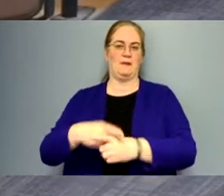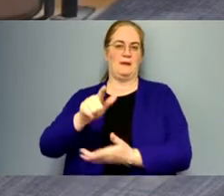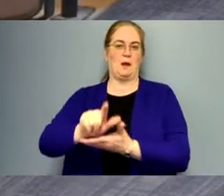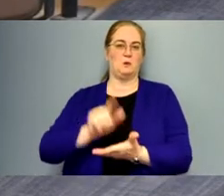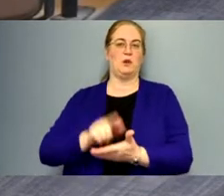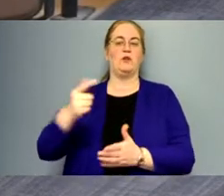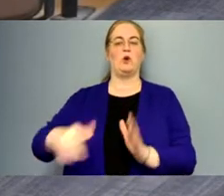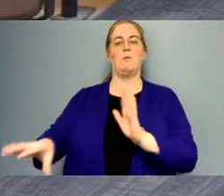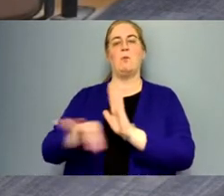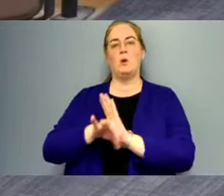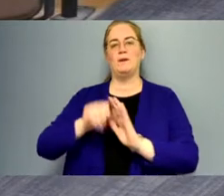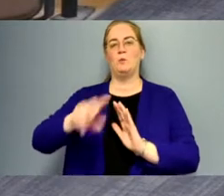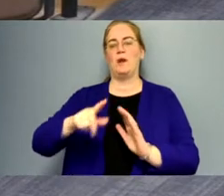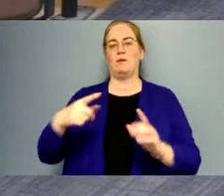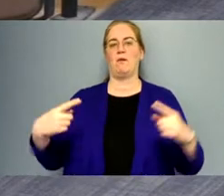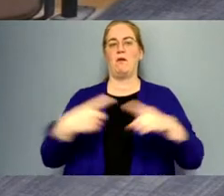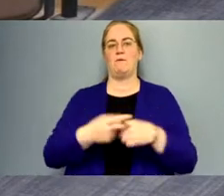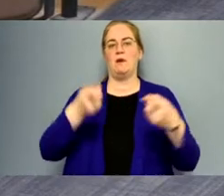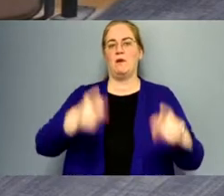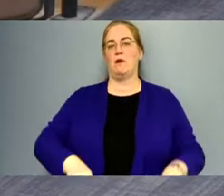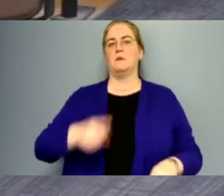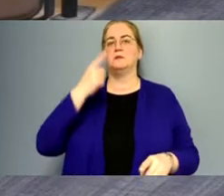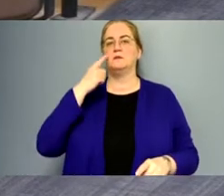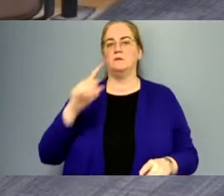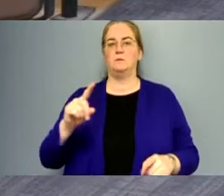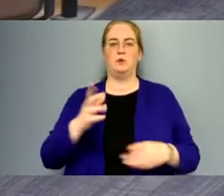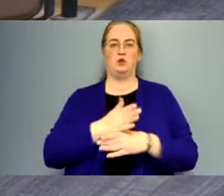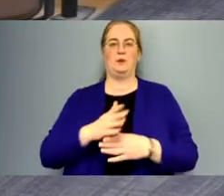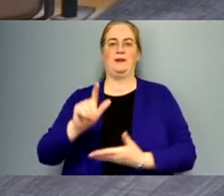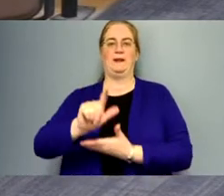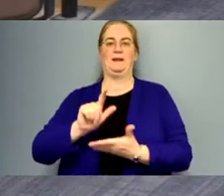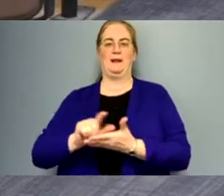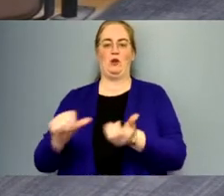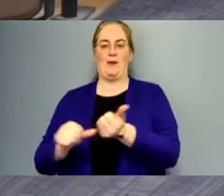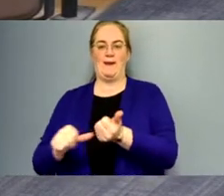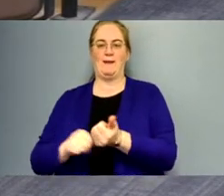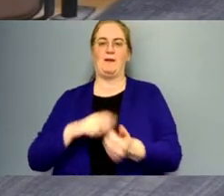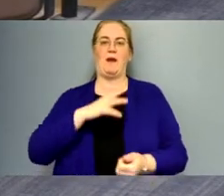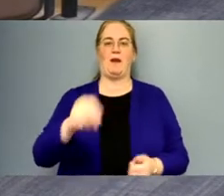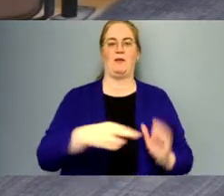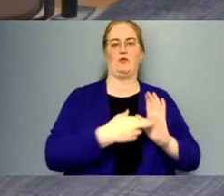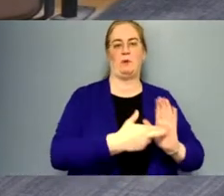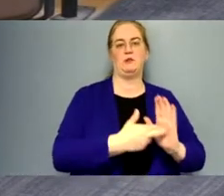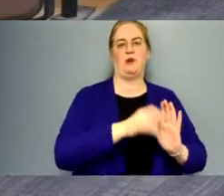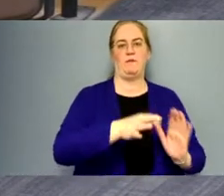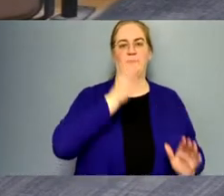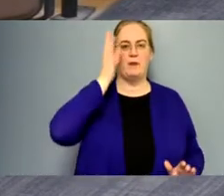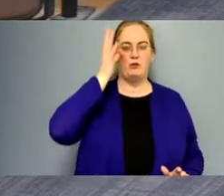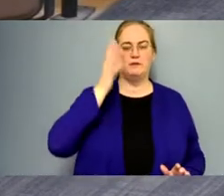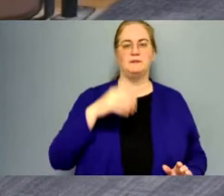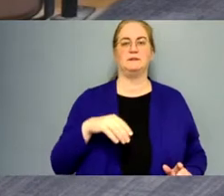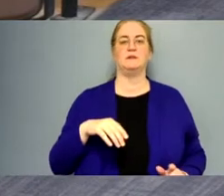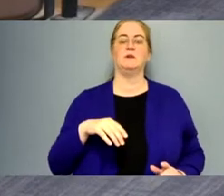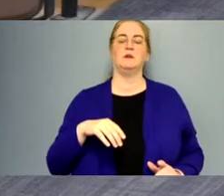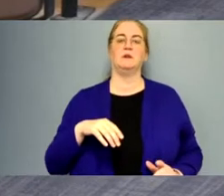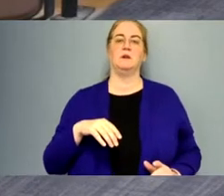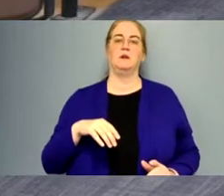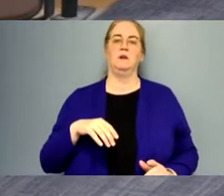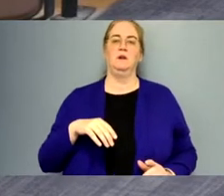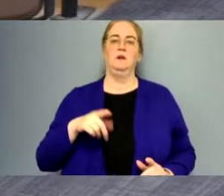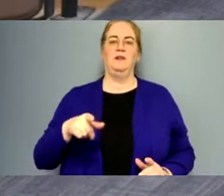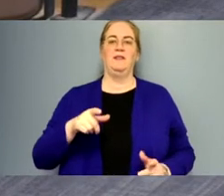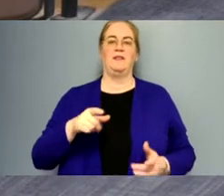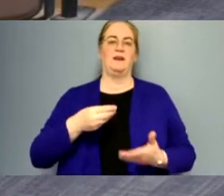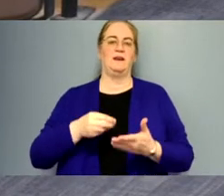appointed when there's a conflict that arises for the, between legal aid and the representation of the parents. The, uh, the